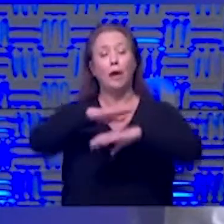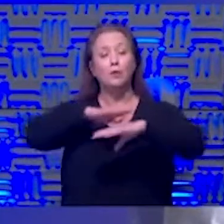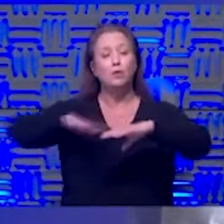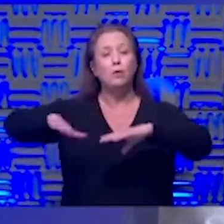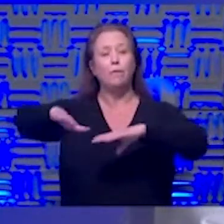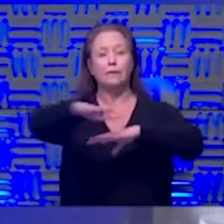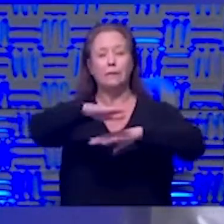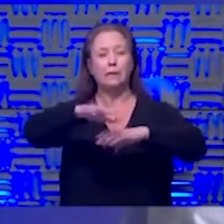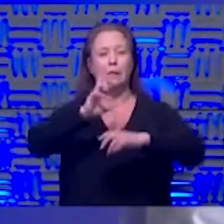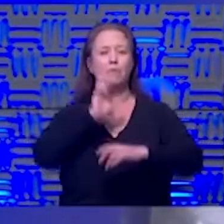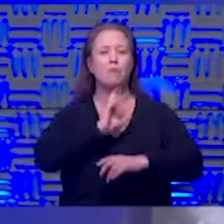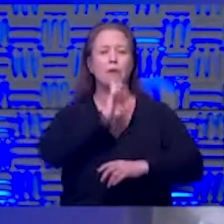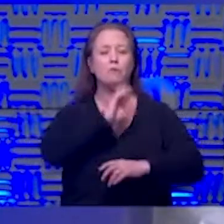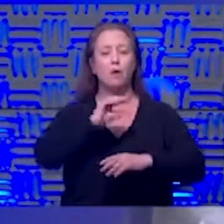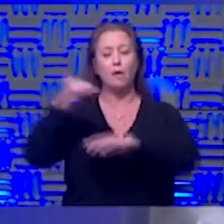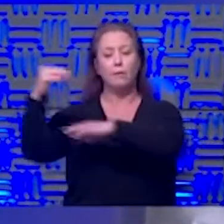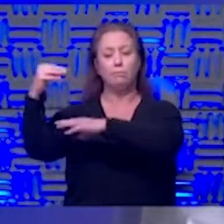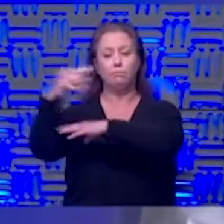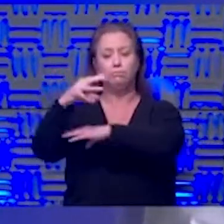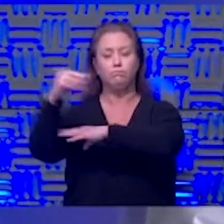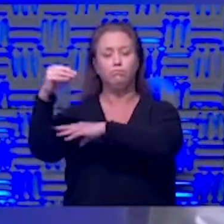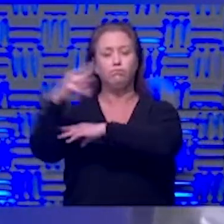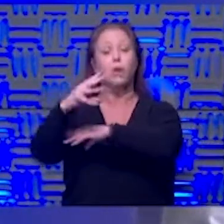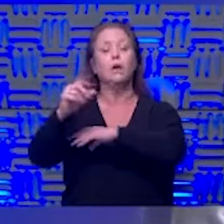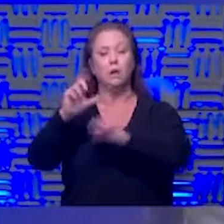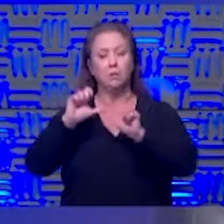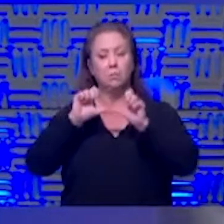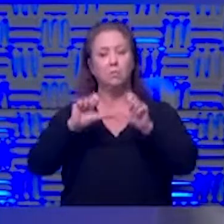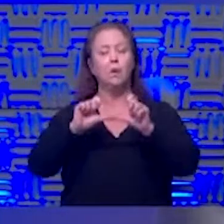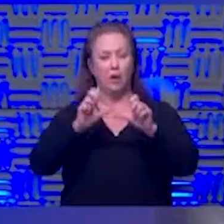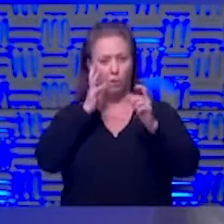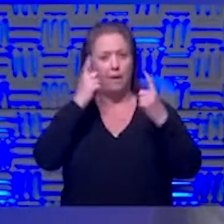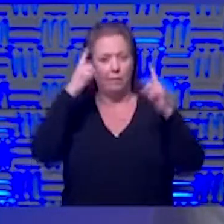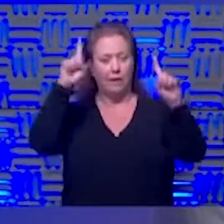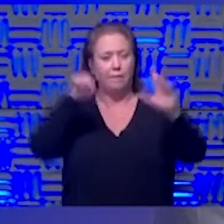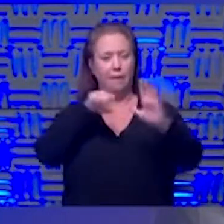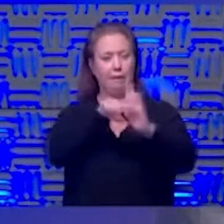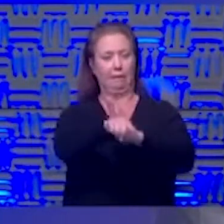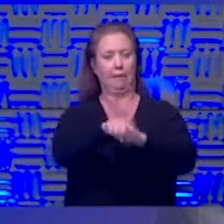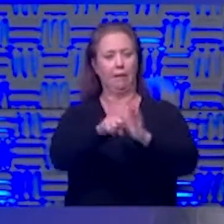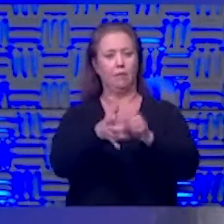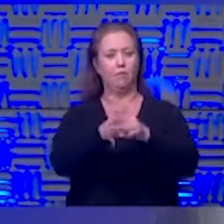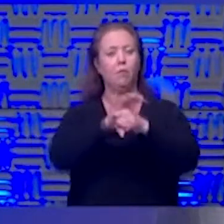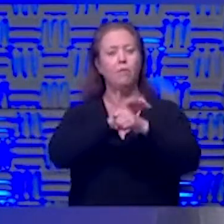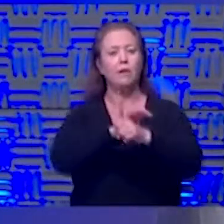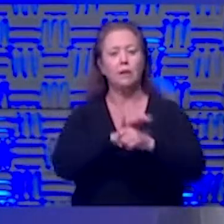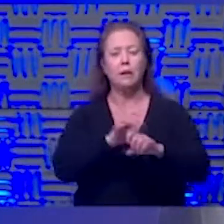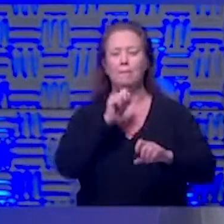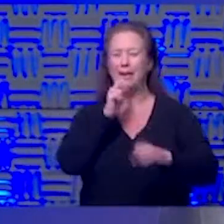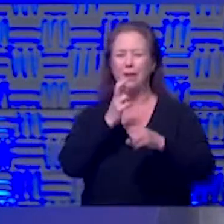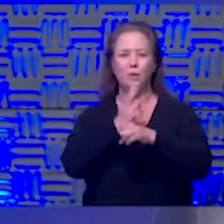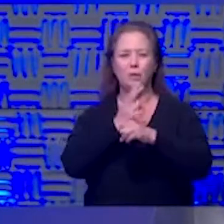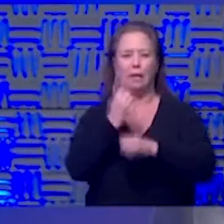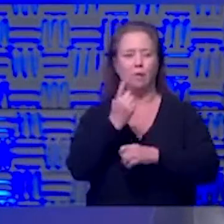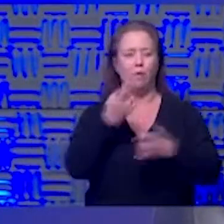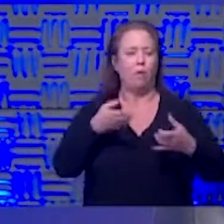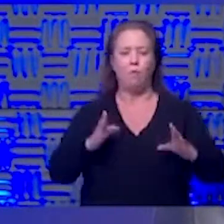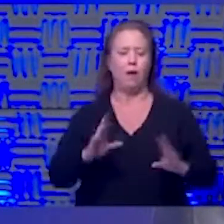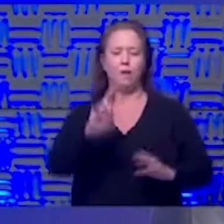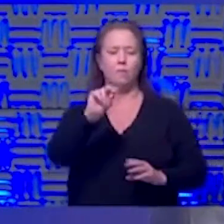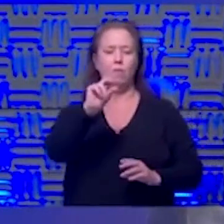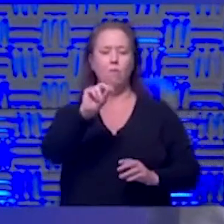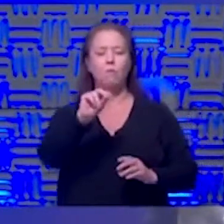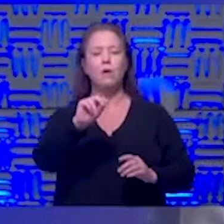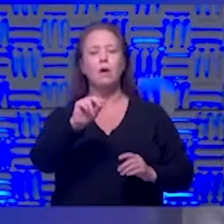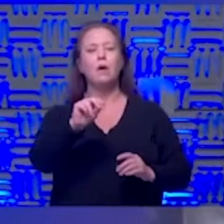in the restaurant if it's hit by the uv light it will be very effective in killing it but i certainly wouldn't use that as my only measure and i don't believe